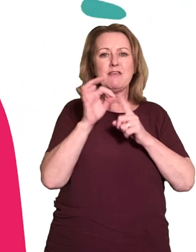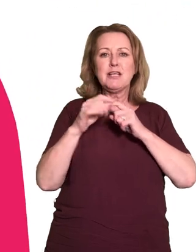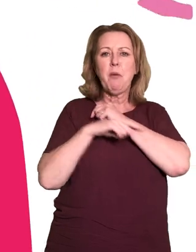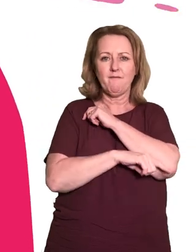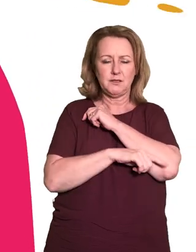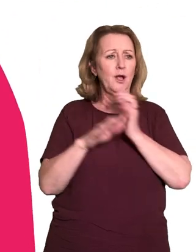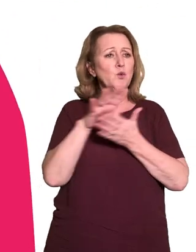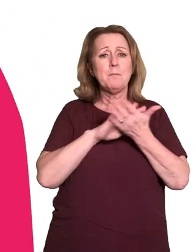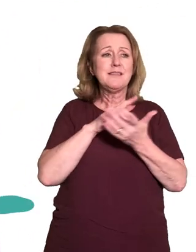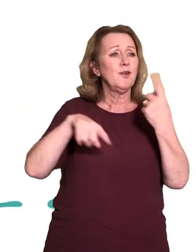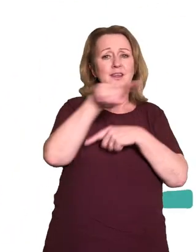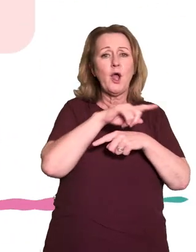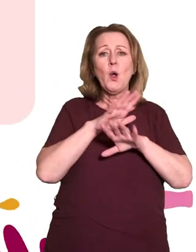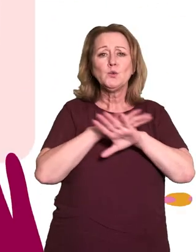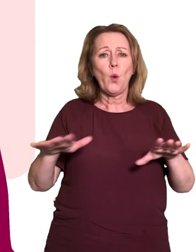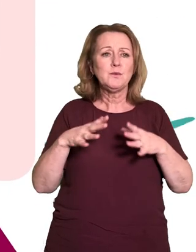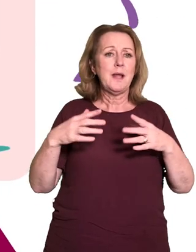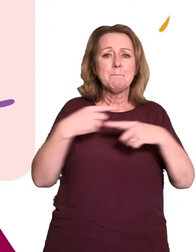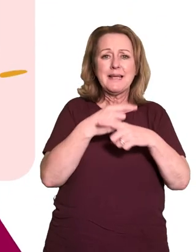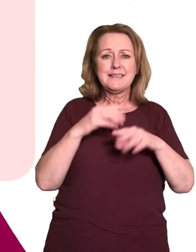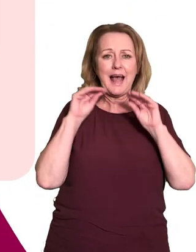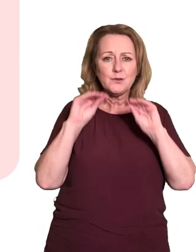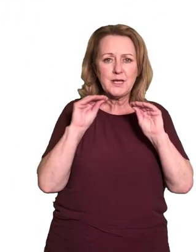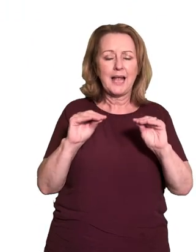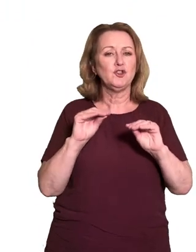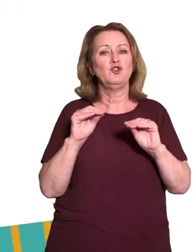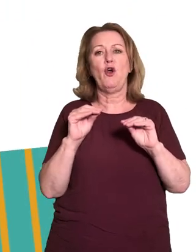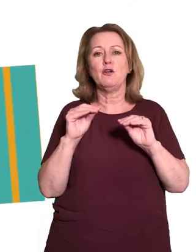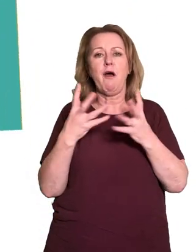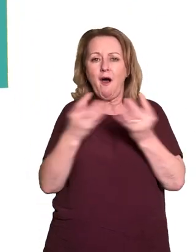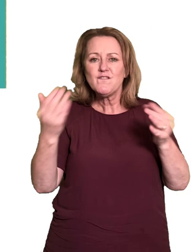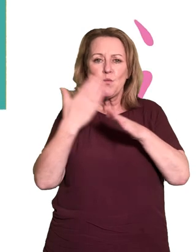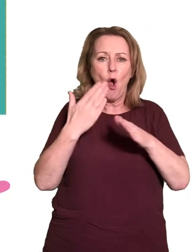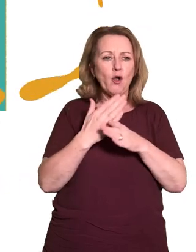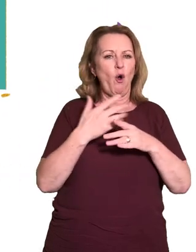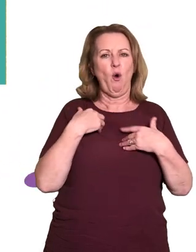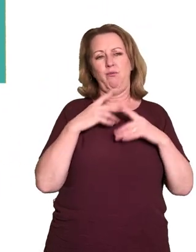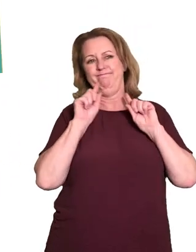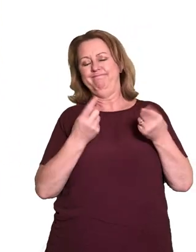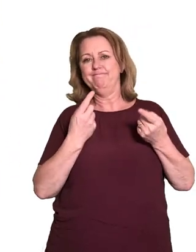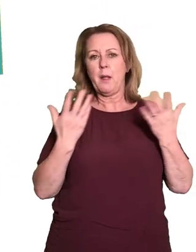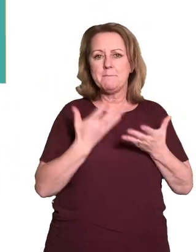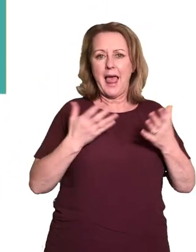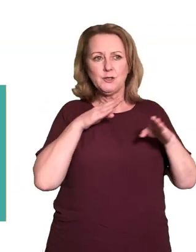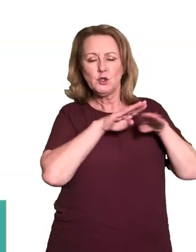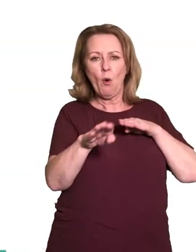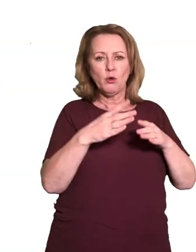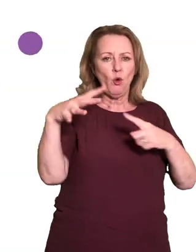not lead to missed education, absences from employment, or withdrawal from sport and social activities.